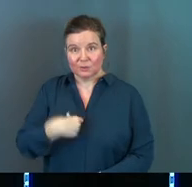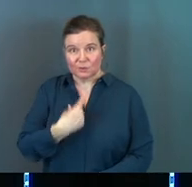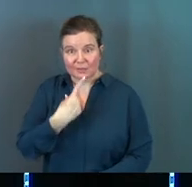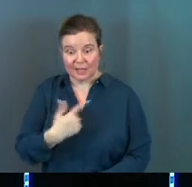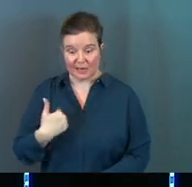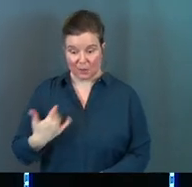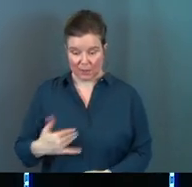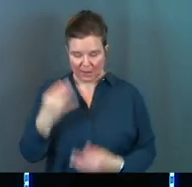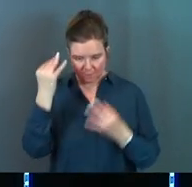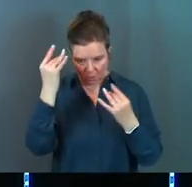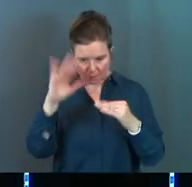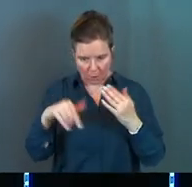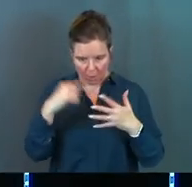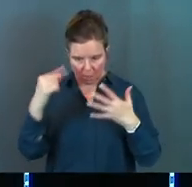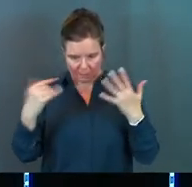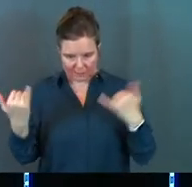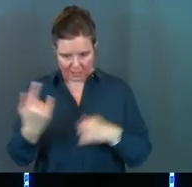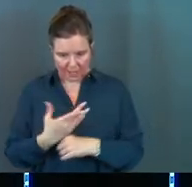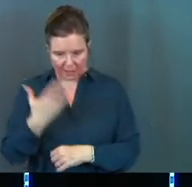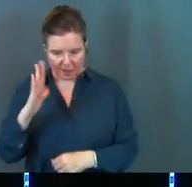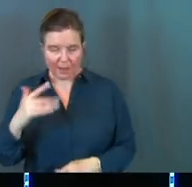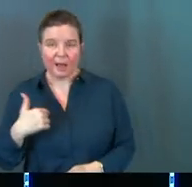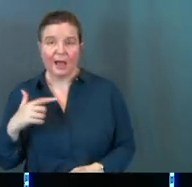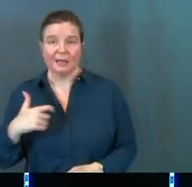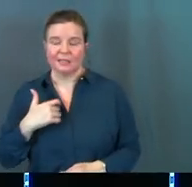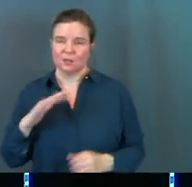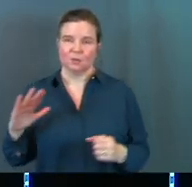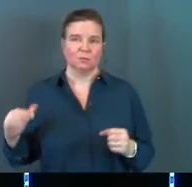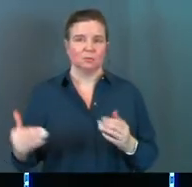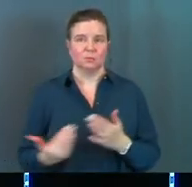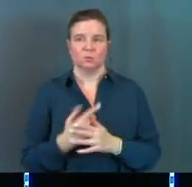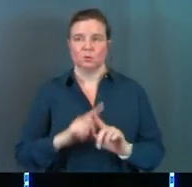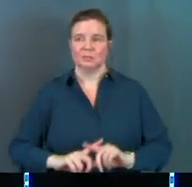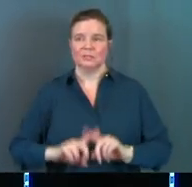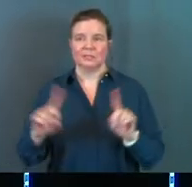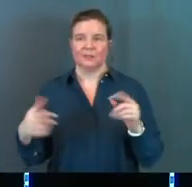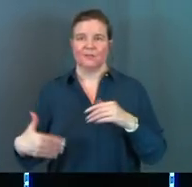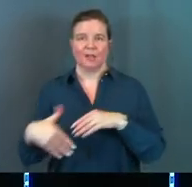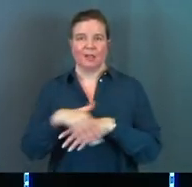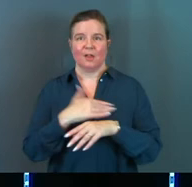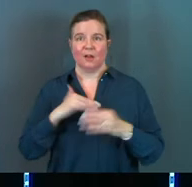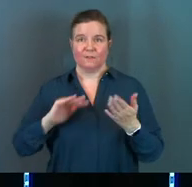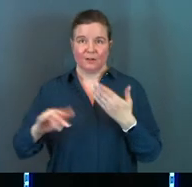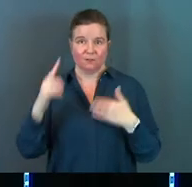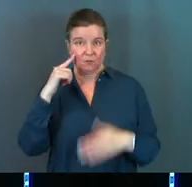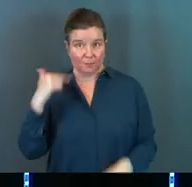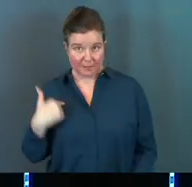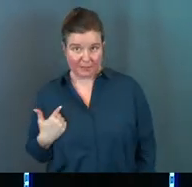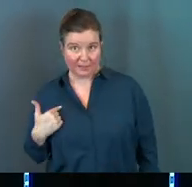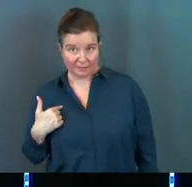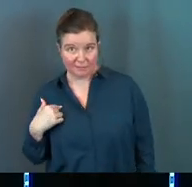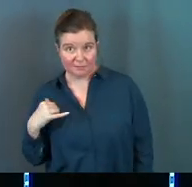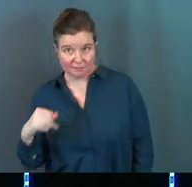say, now that I've thought about all this today, God, I need a whole different layer of forgiveness for me.